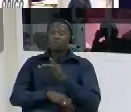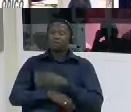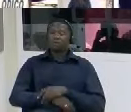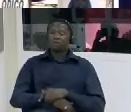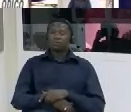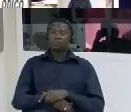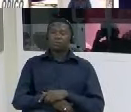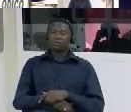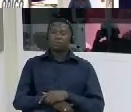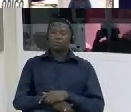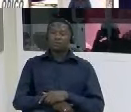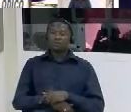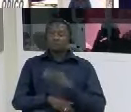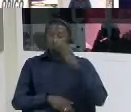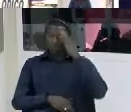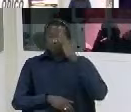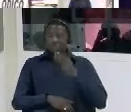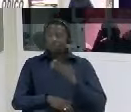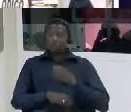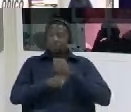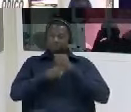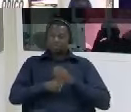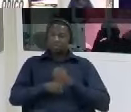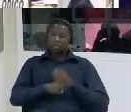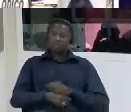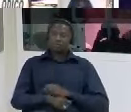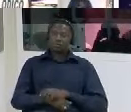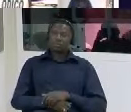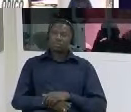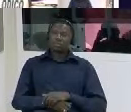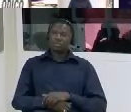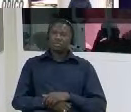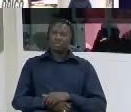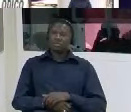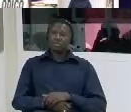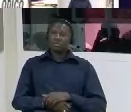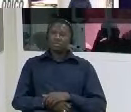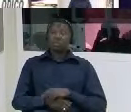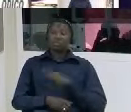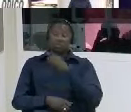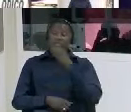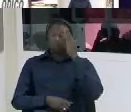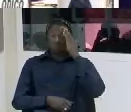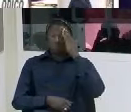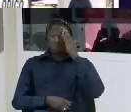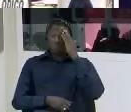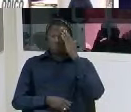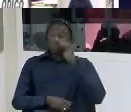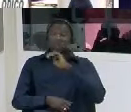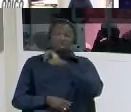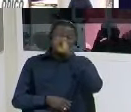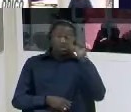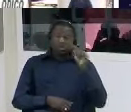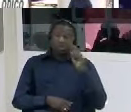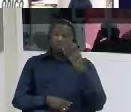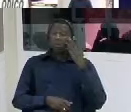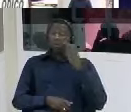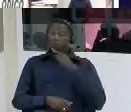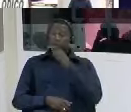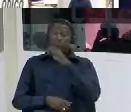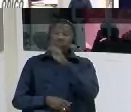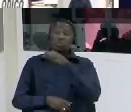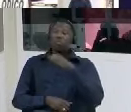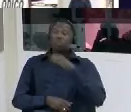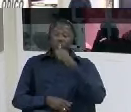thank you thank much commissioner bishop anyway as you may know in the west when you were